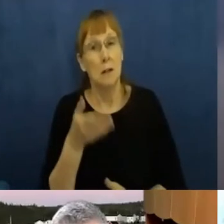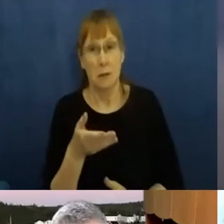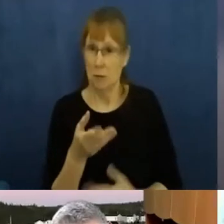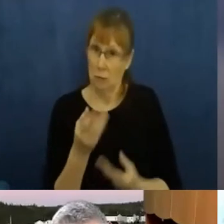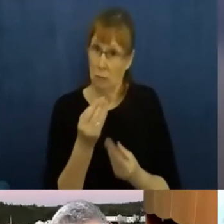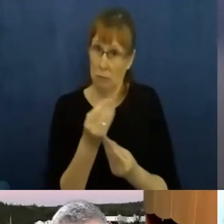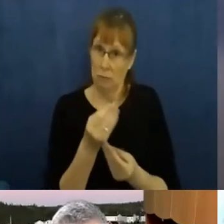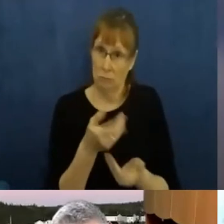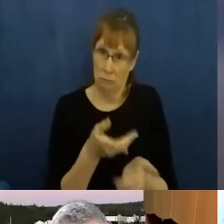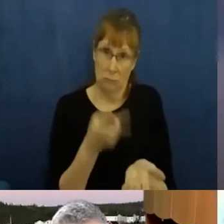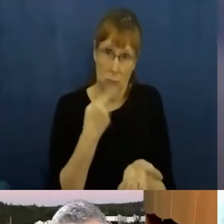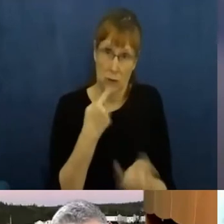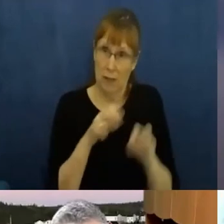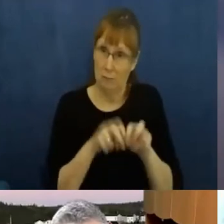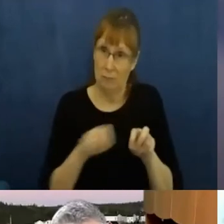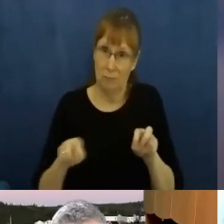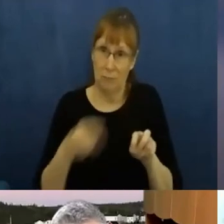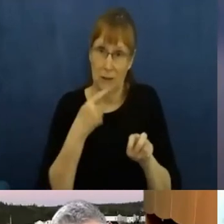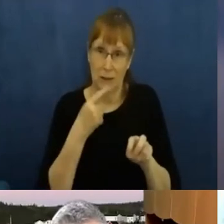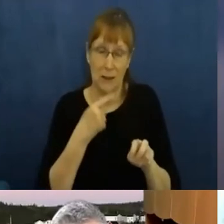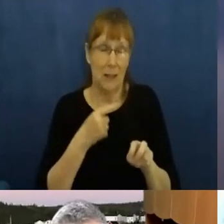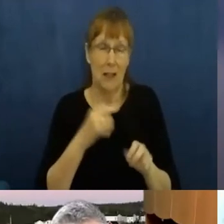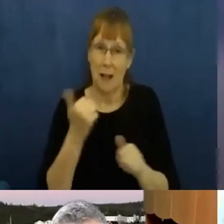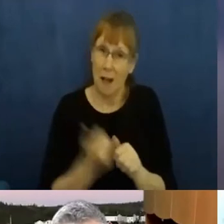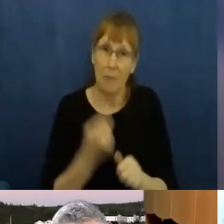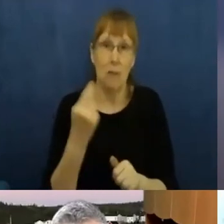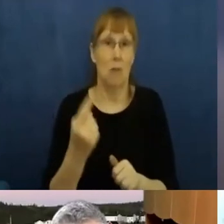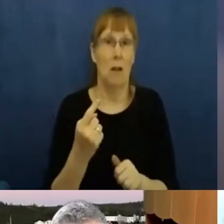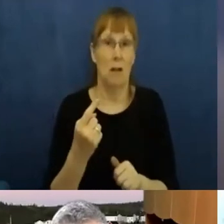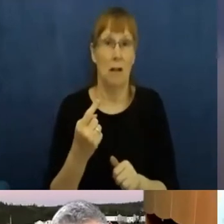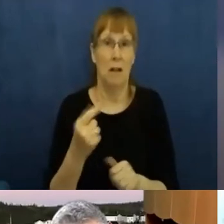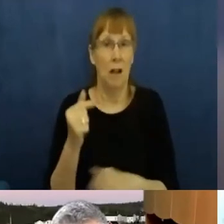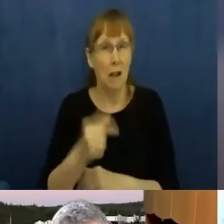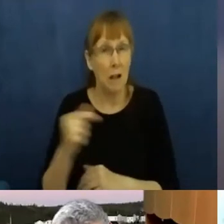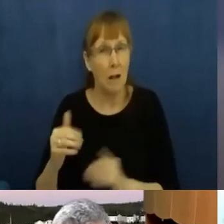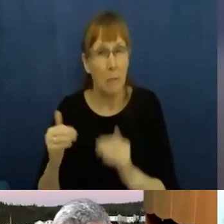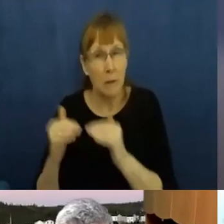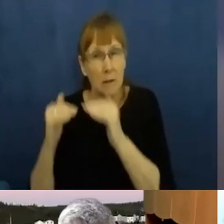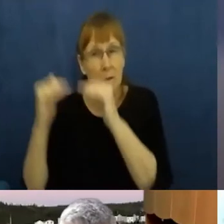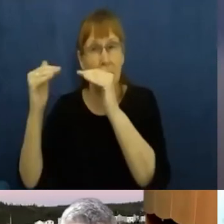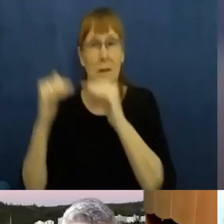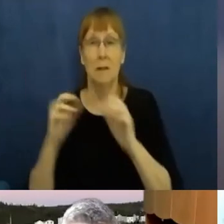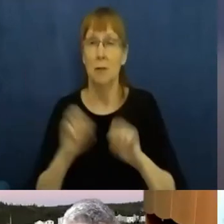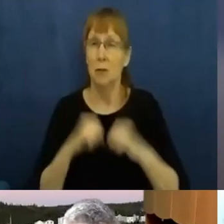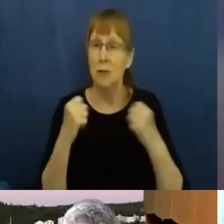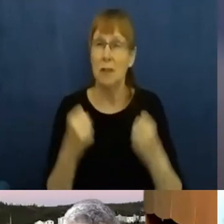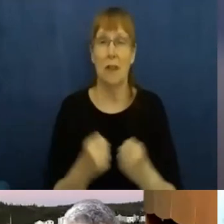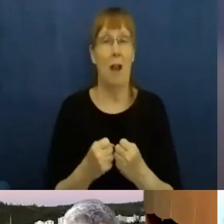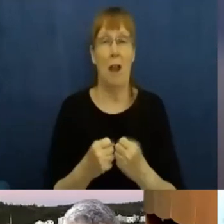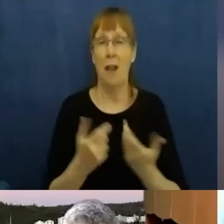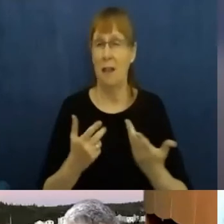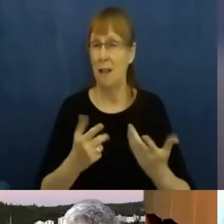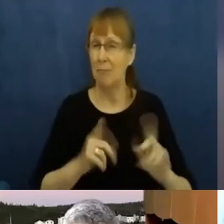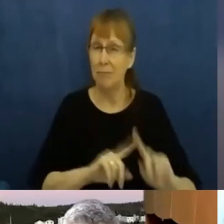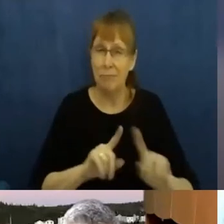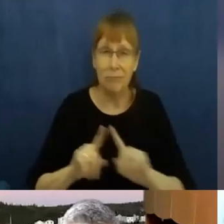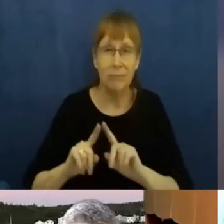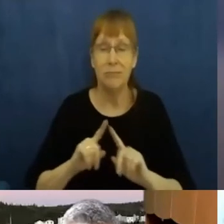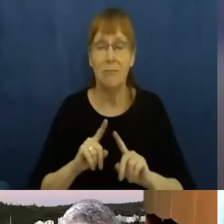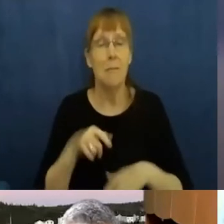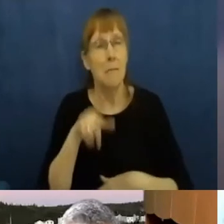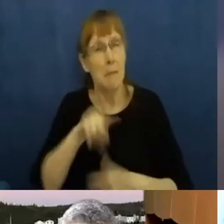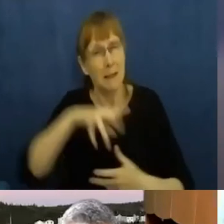at every level of government, at every level of society, at every level of the community need to be engaged in improving the